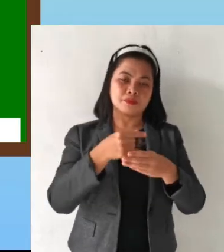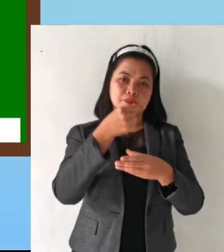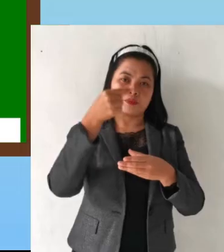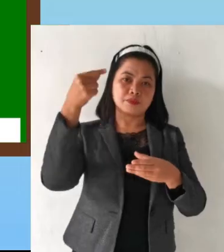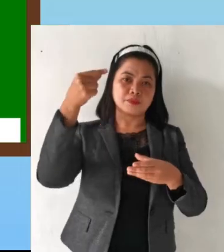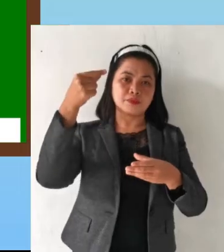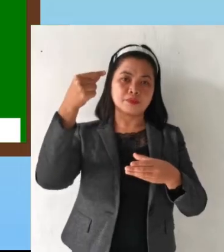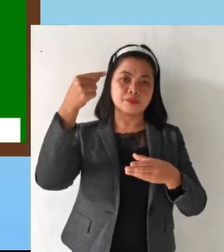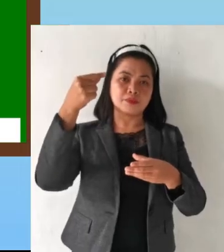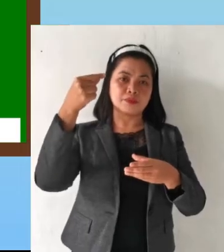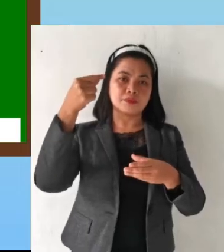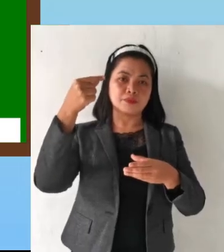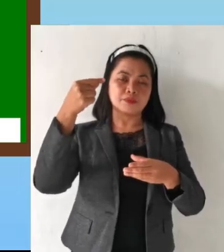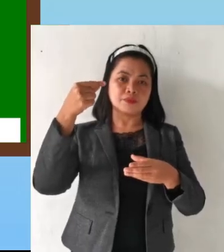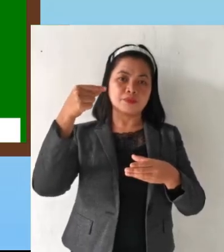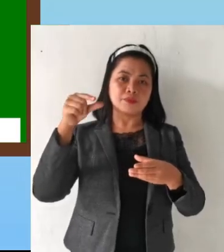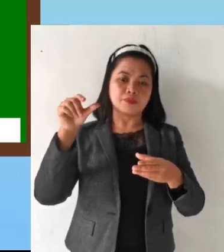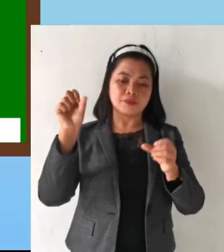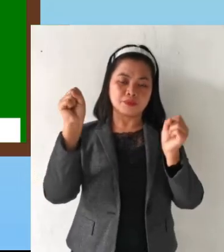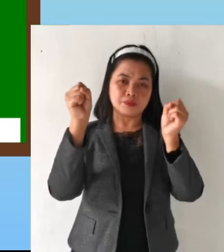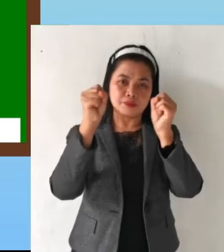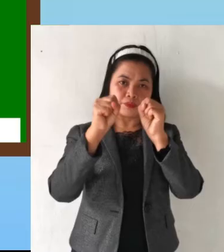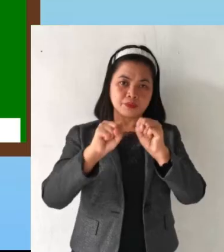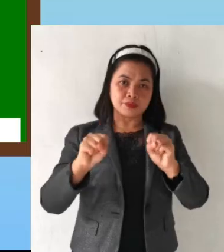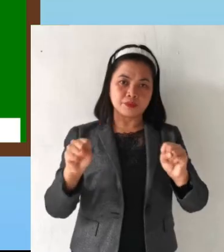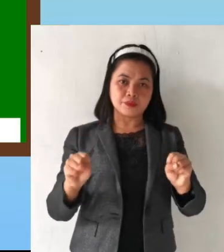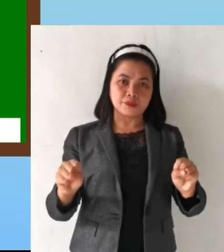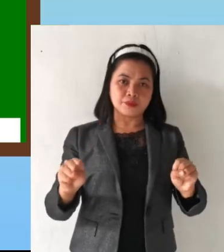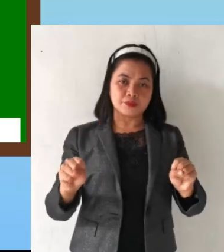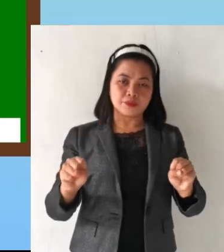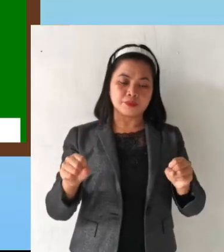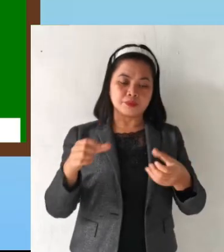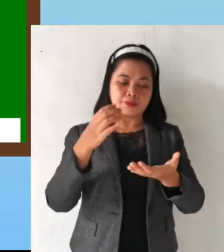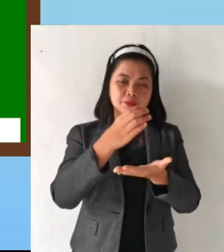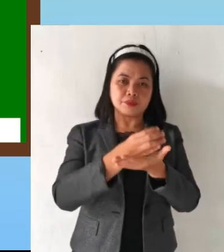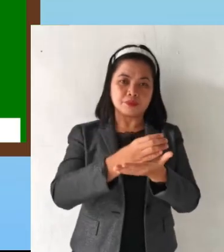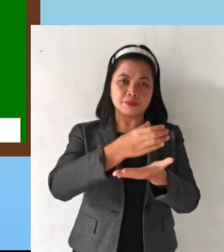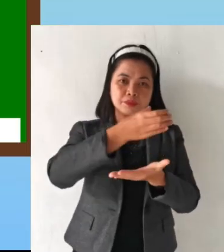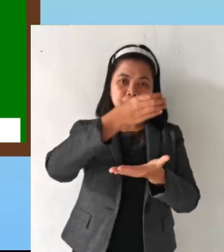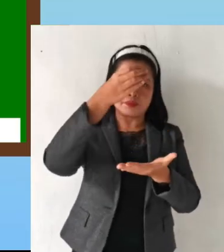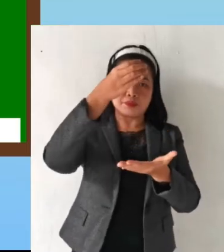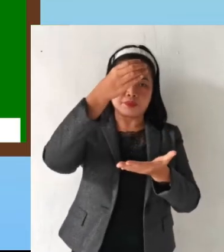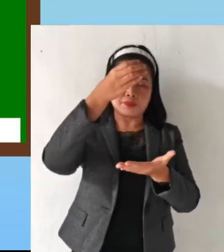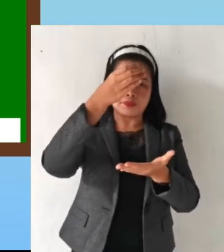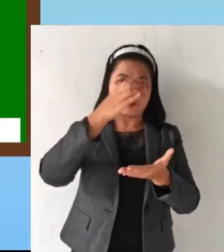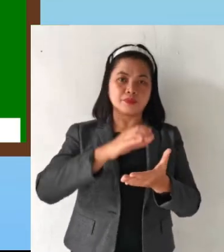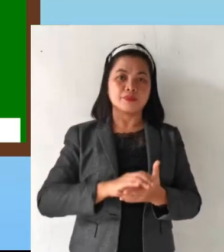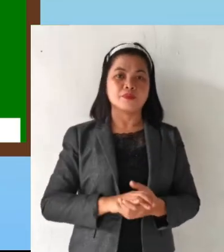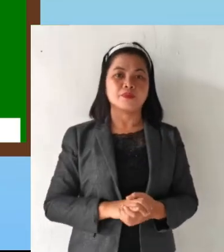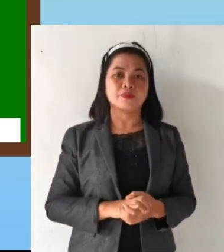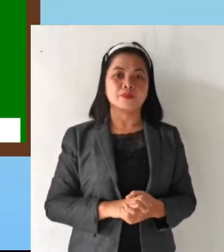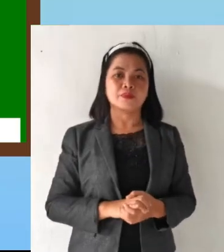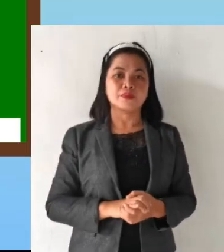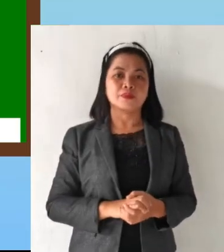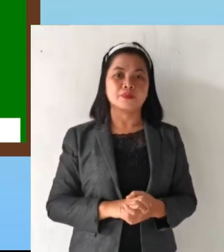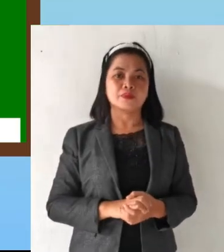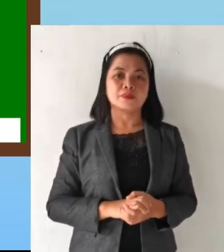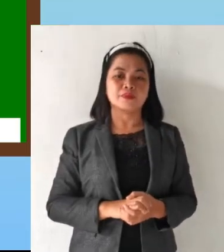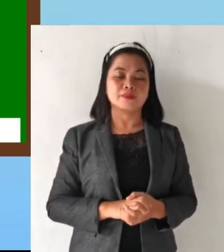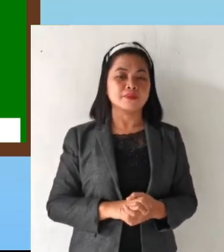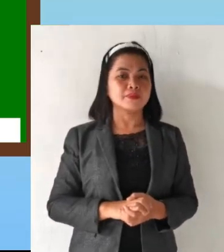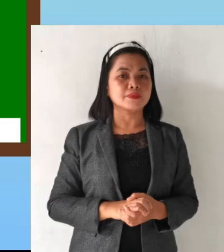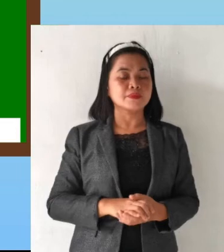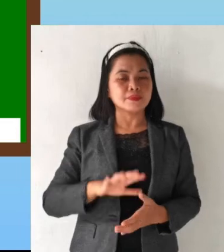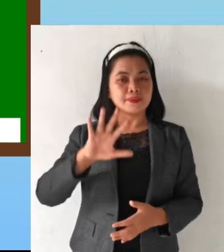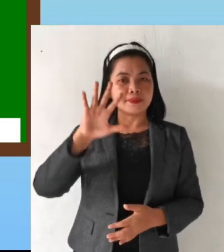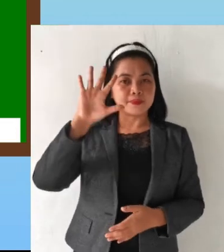occupies the space of the container And Number